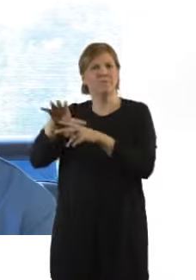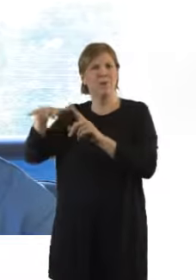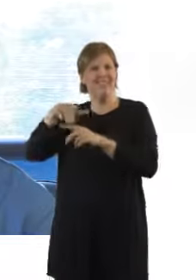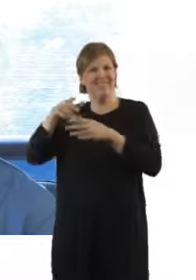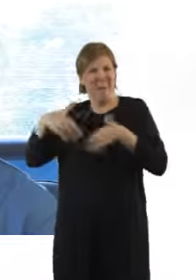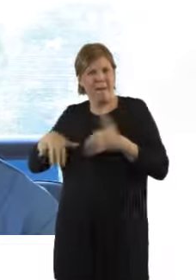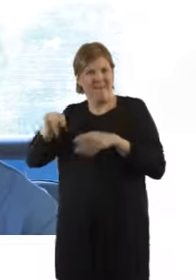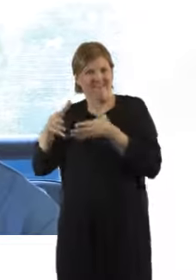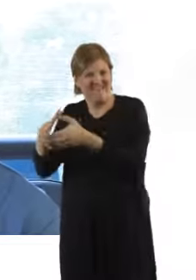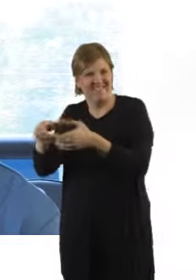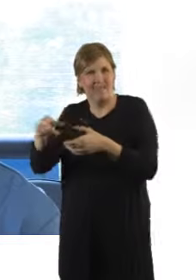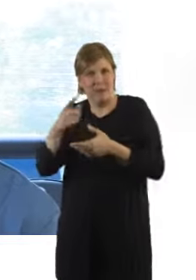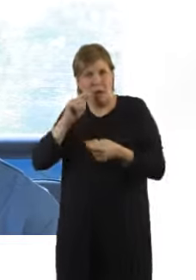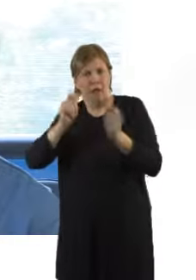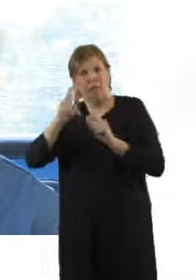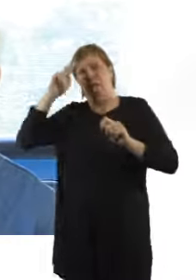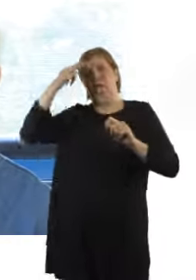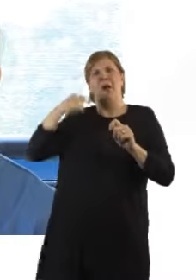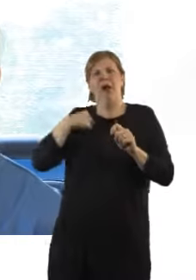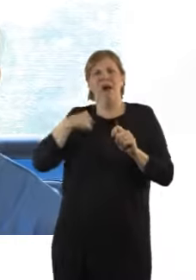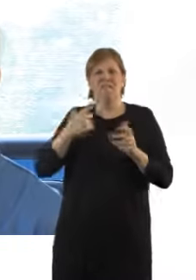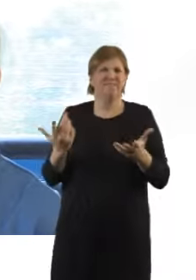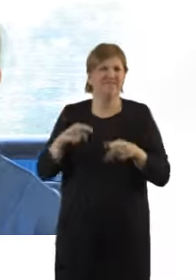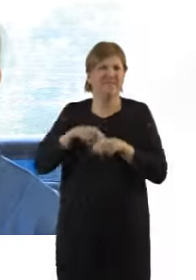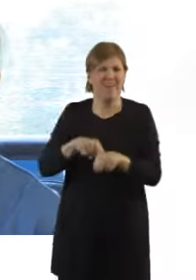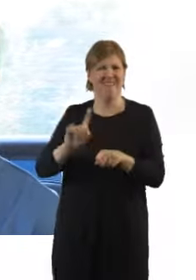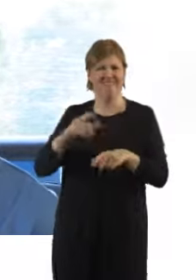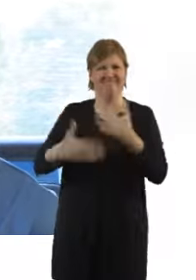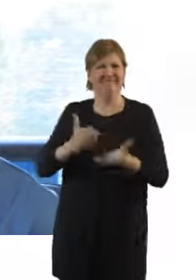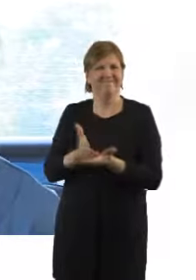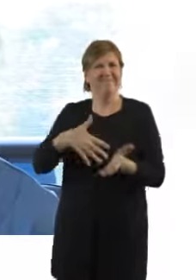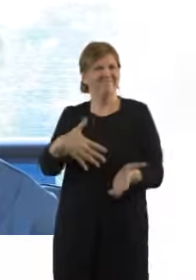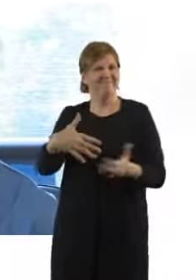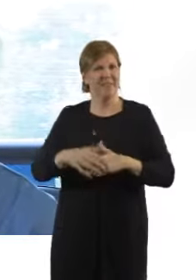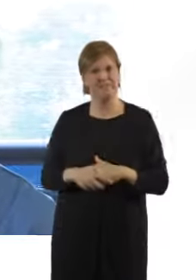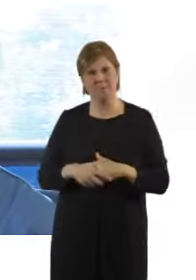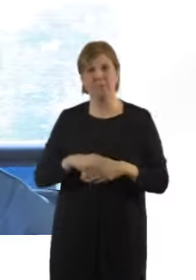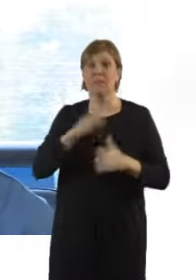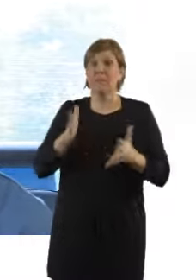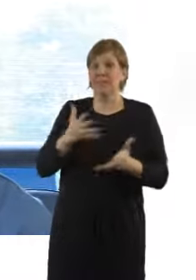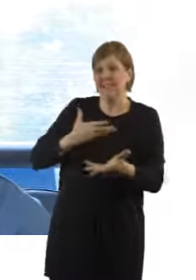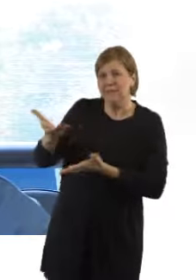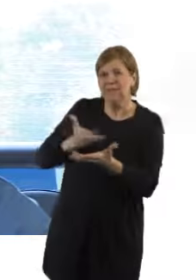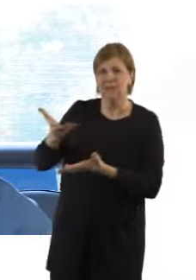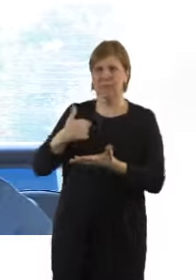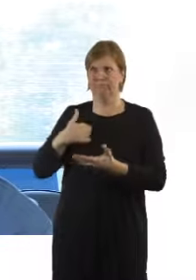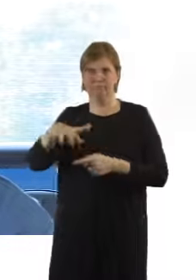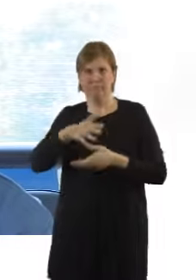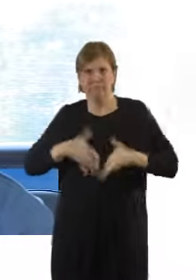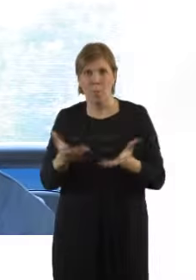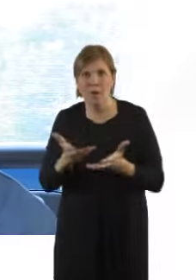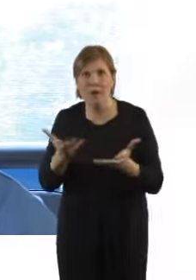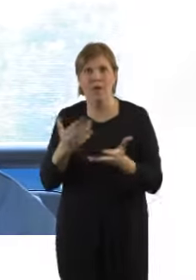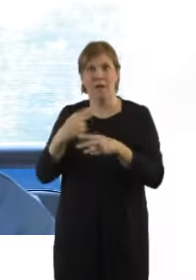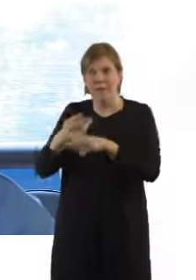Obviously, she can change her mind at any time, or her risk factors may change during pregnancy. She should discuss her place of birth with her midwife, and